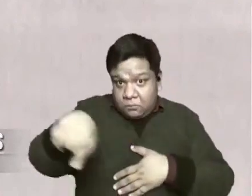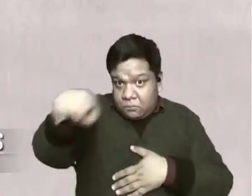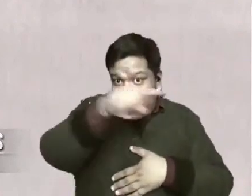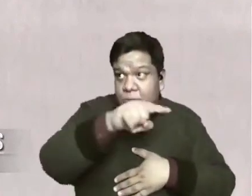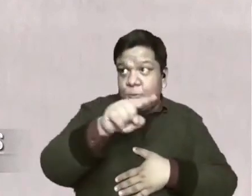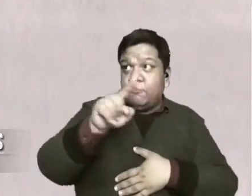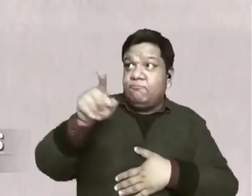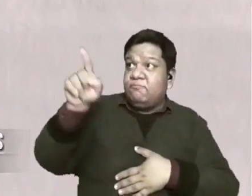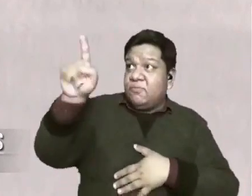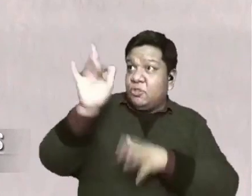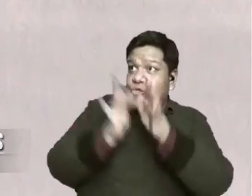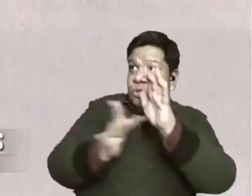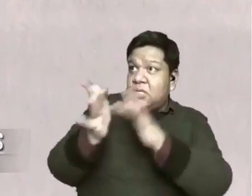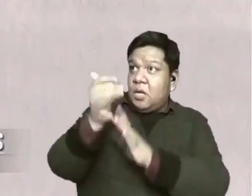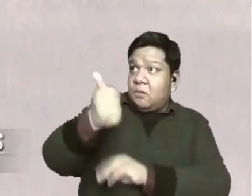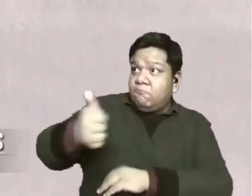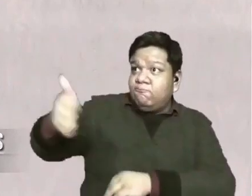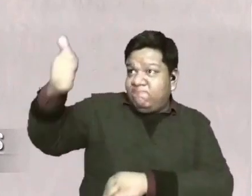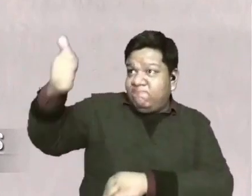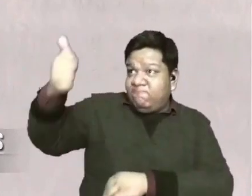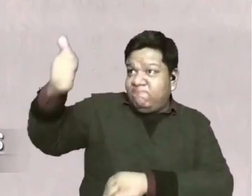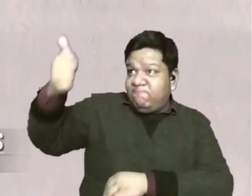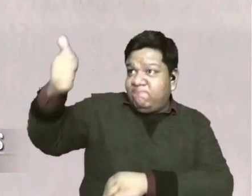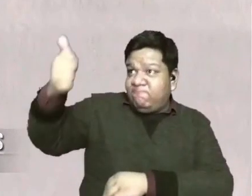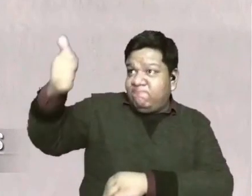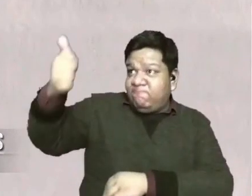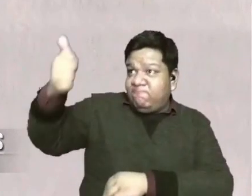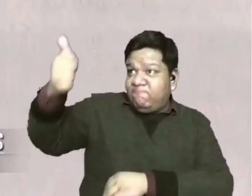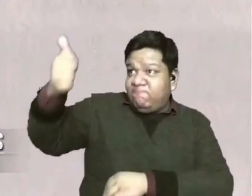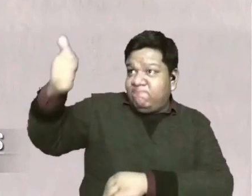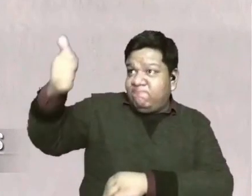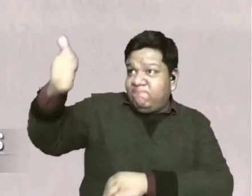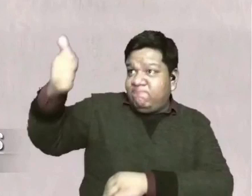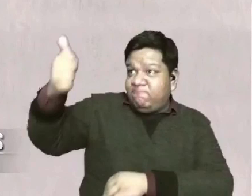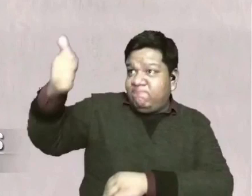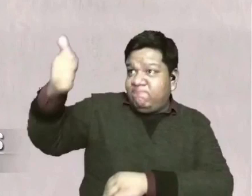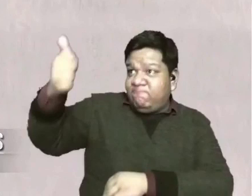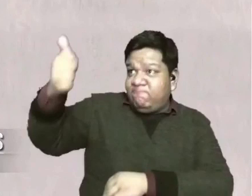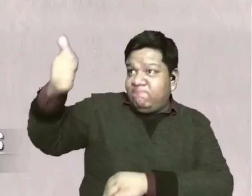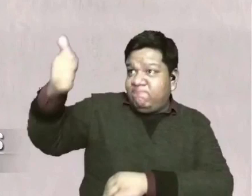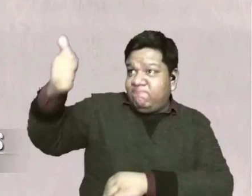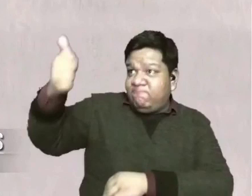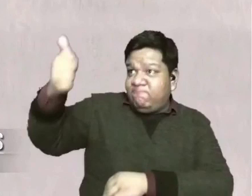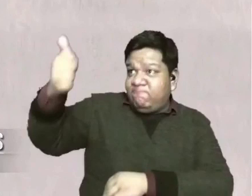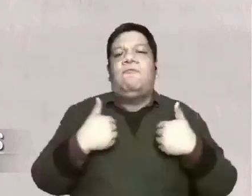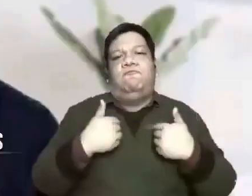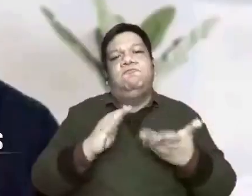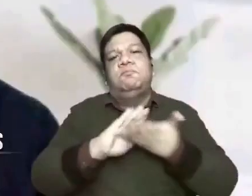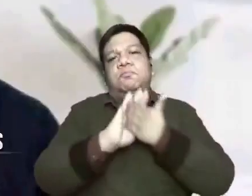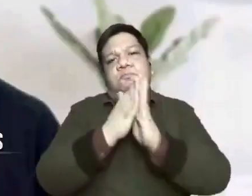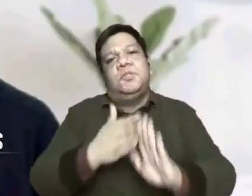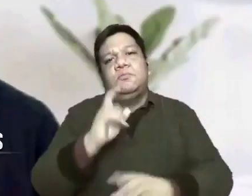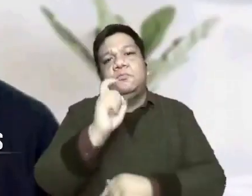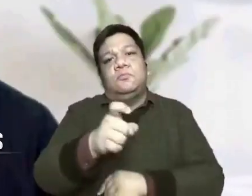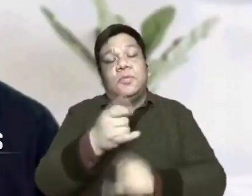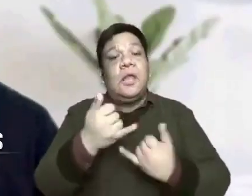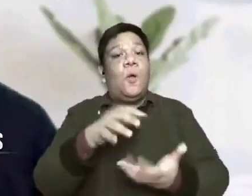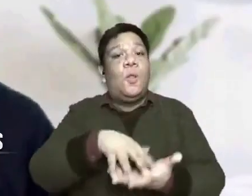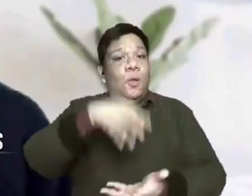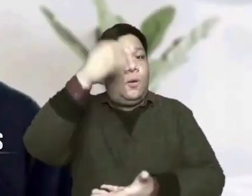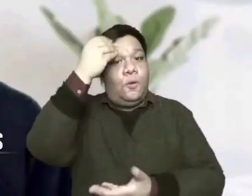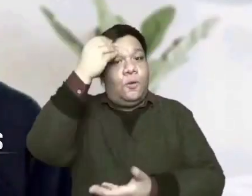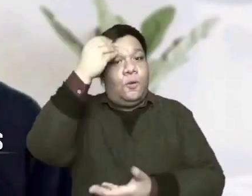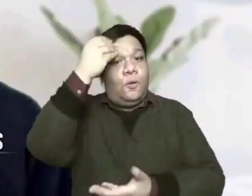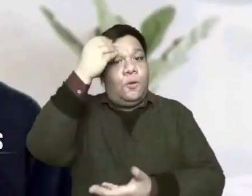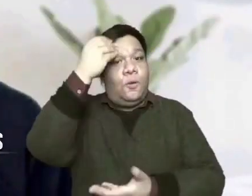lordship of Jesus, those who allow the piercing of His word or sword, they will find peace. And this is our